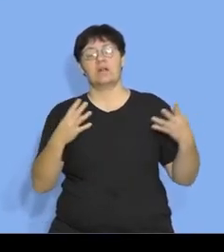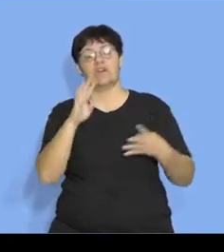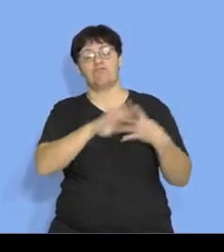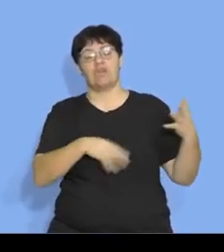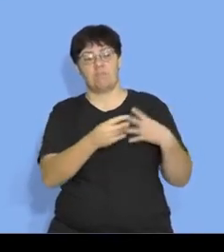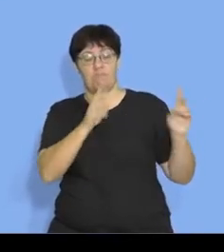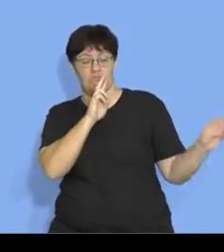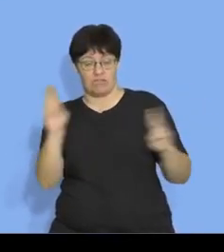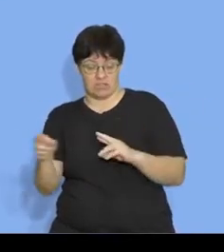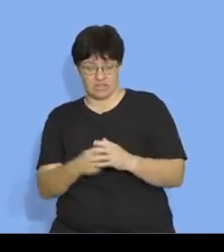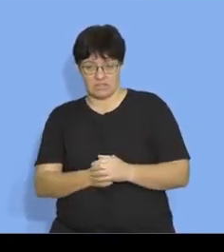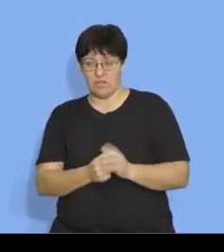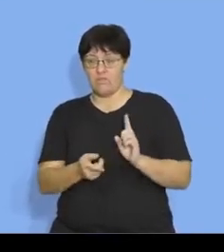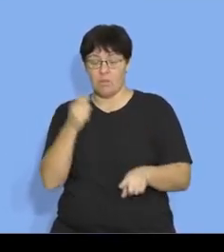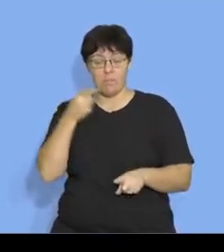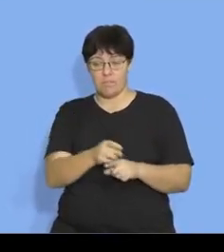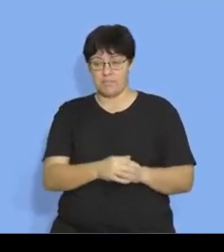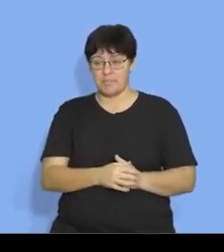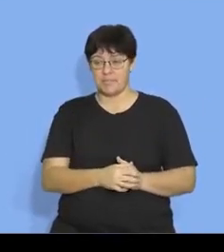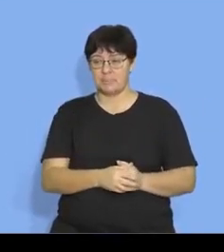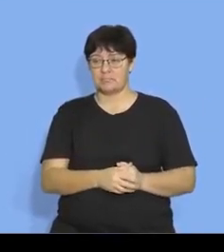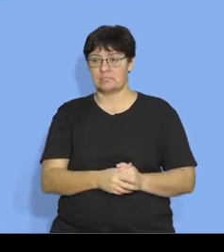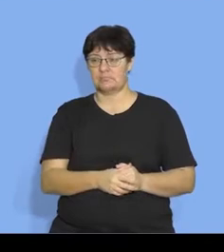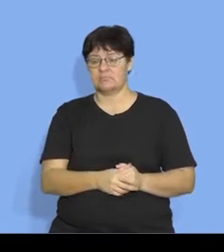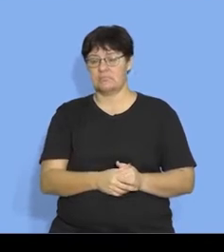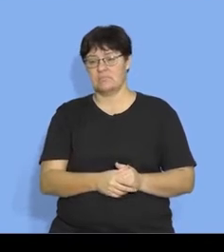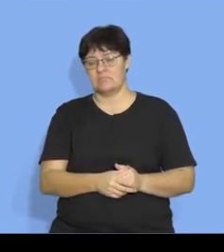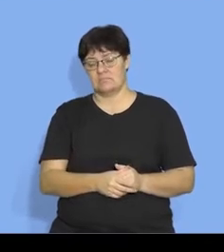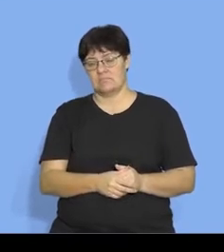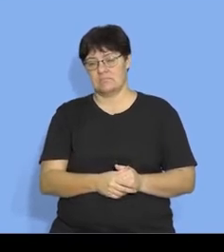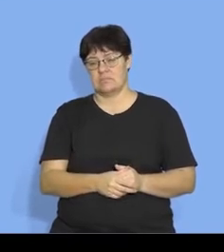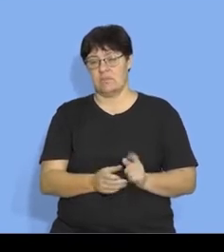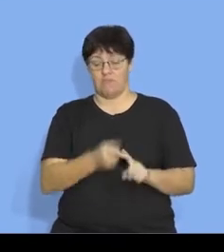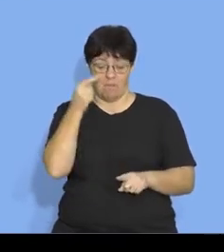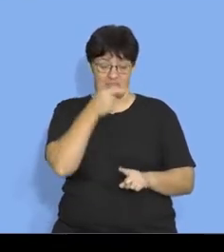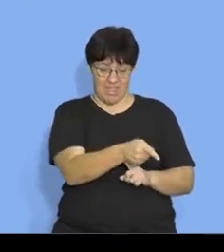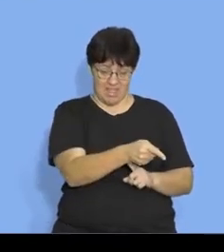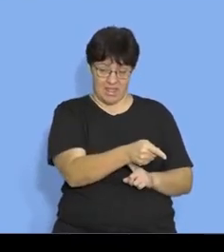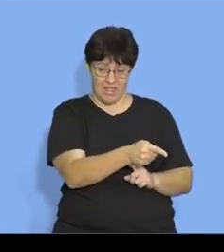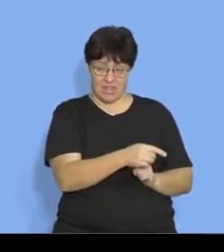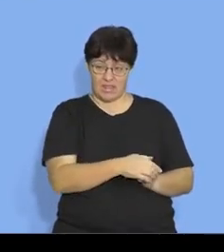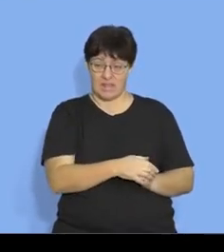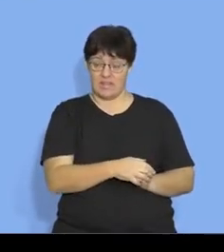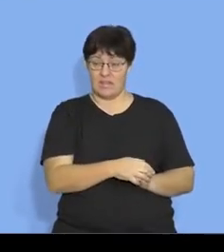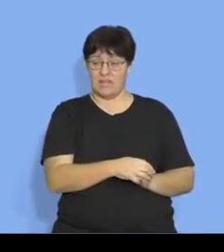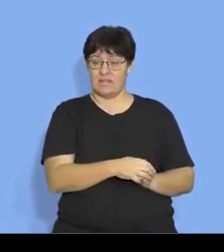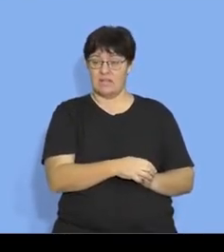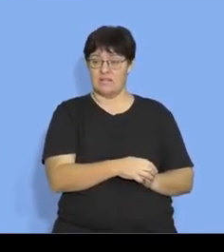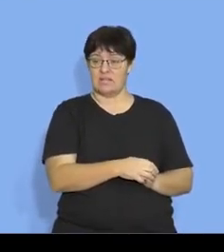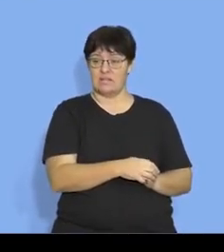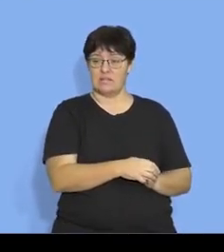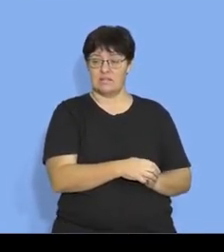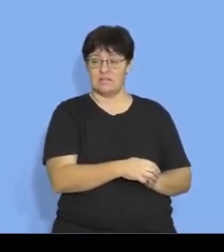reference okay so from this point we're now going to look and go well from that one kilometer point